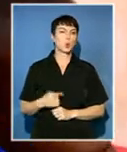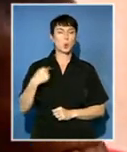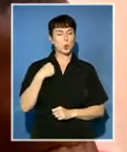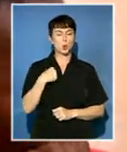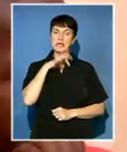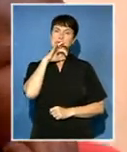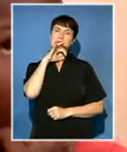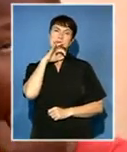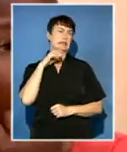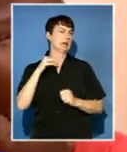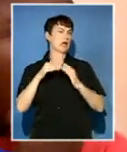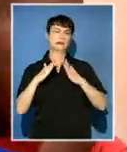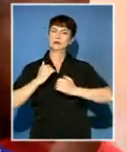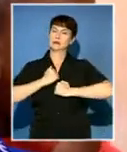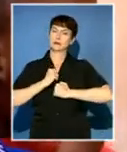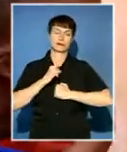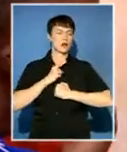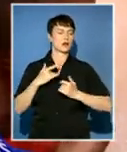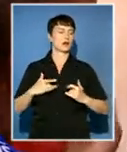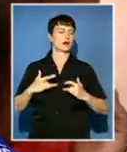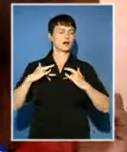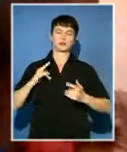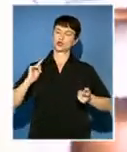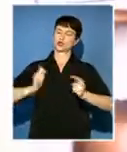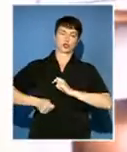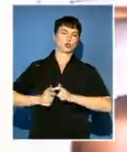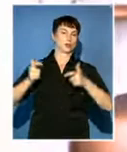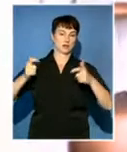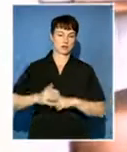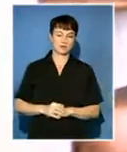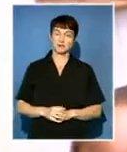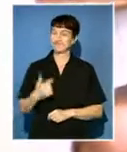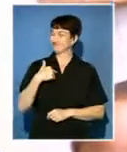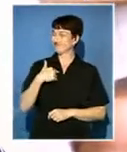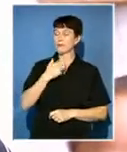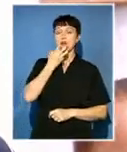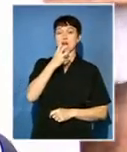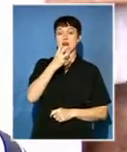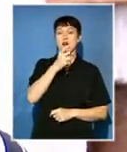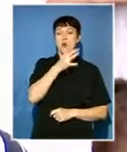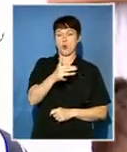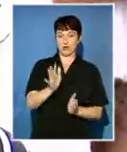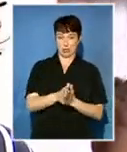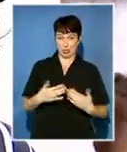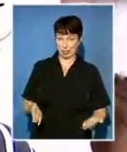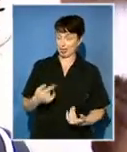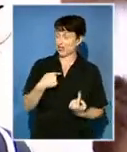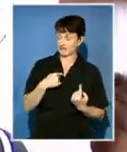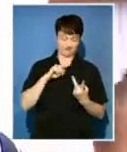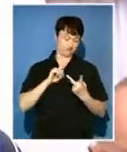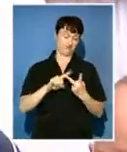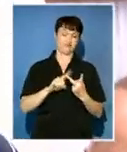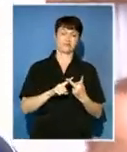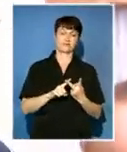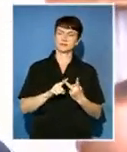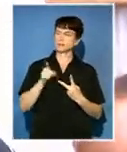I'm very happy with my house. It's made a big difference to all of us. We don't have hot water. We don't